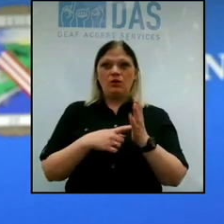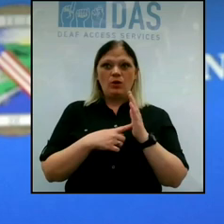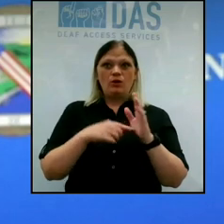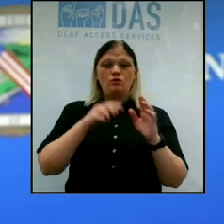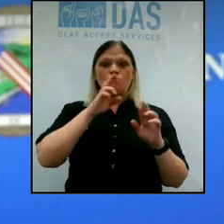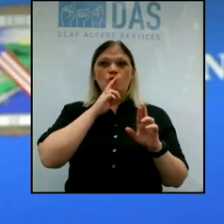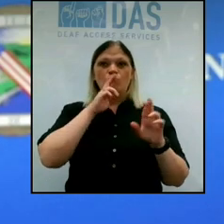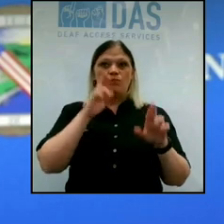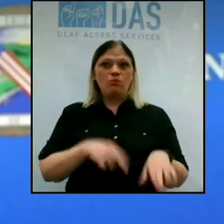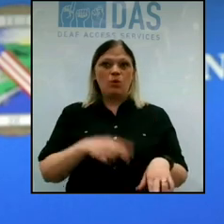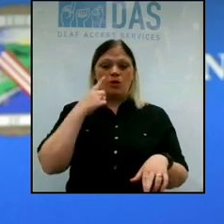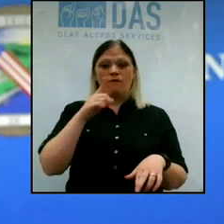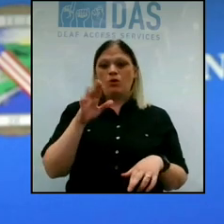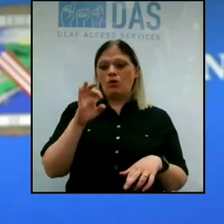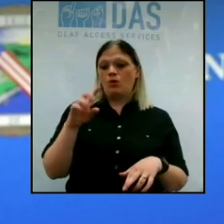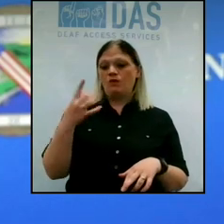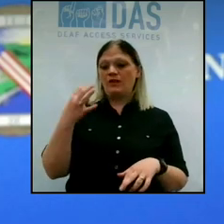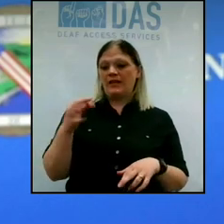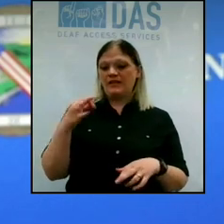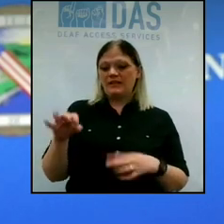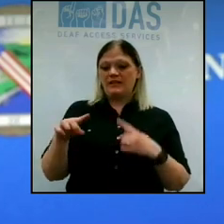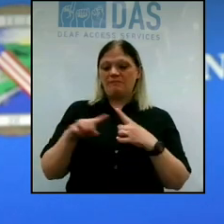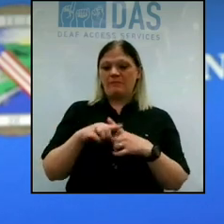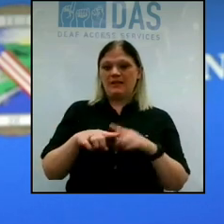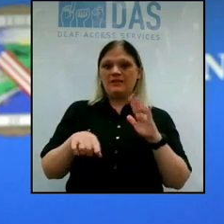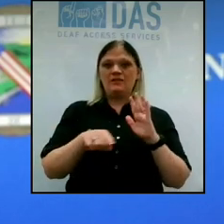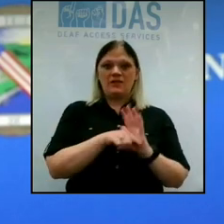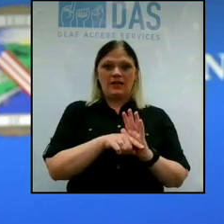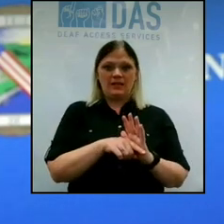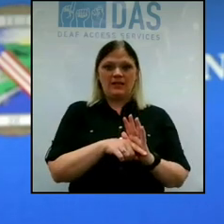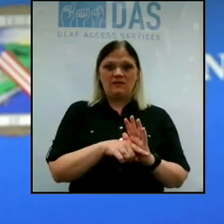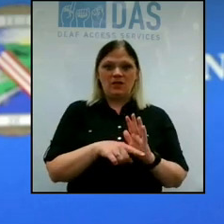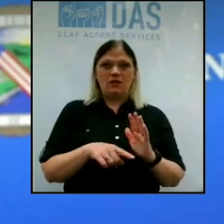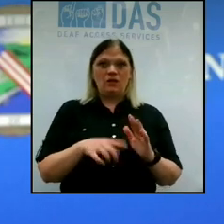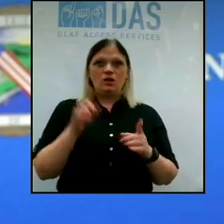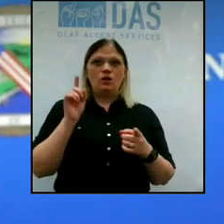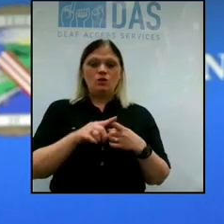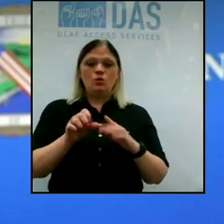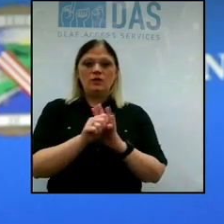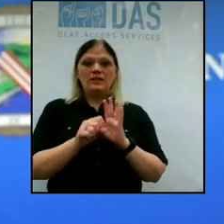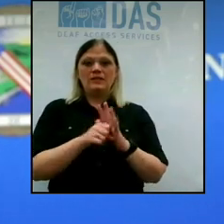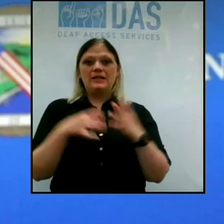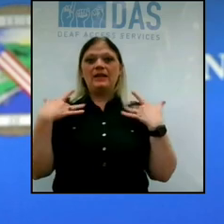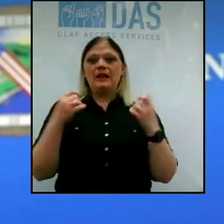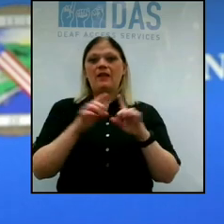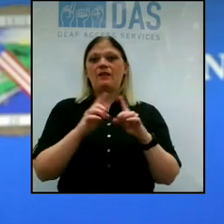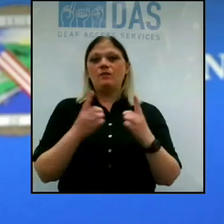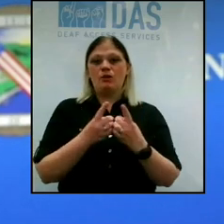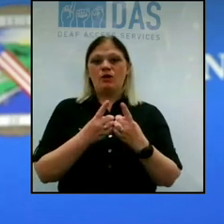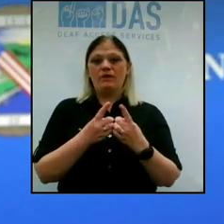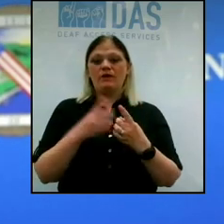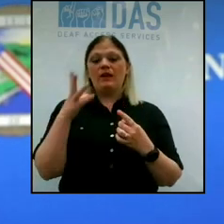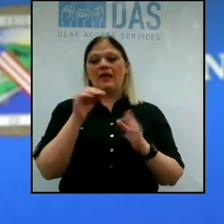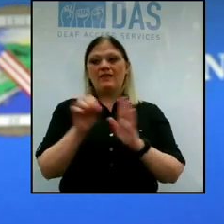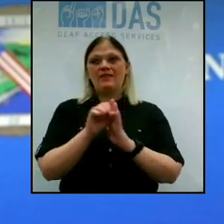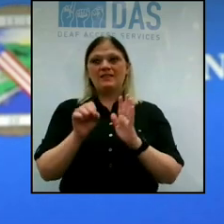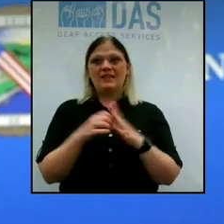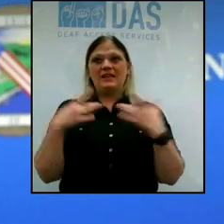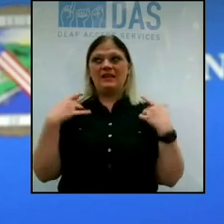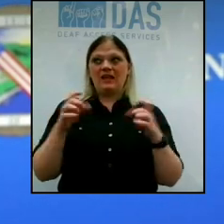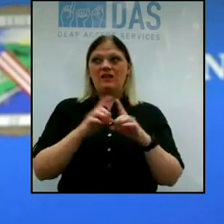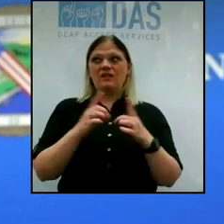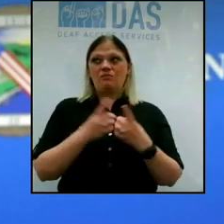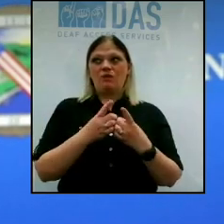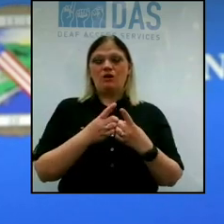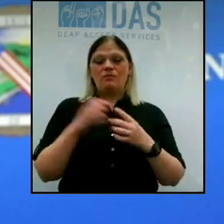testing for COVID-19, both the positives and the negatives to the state health department, and then the state health department sends